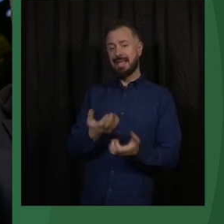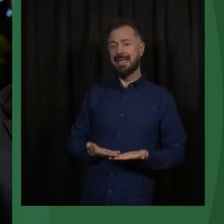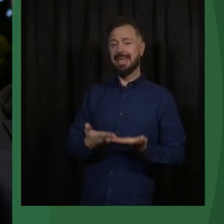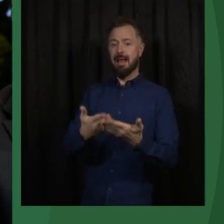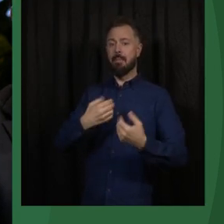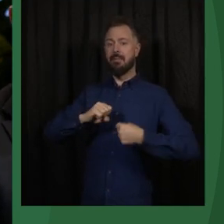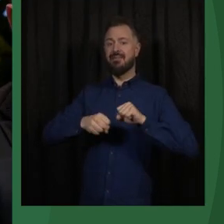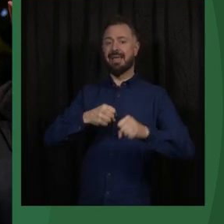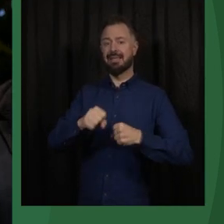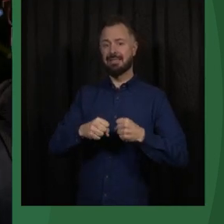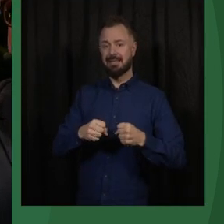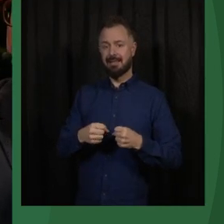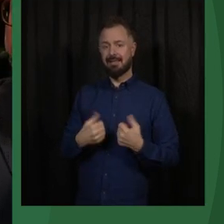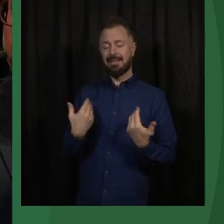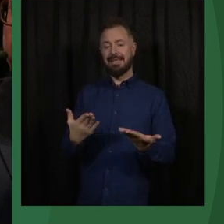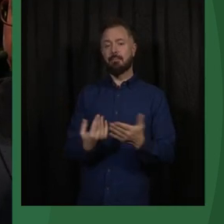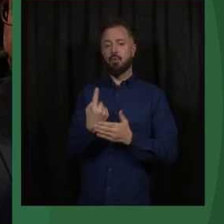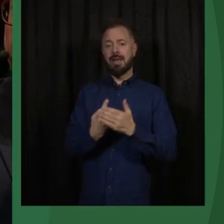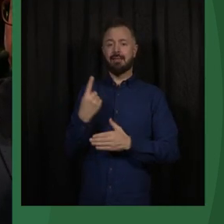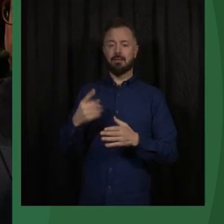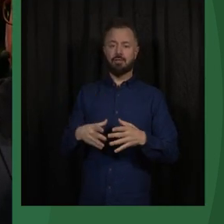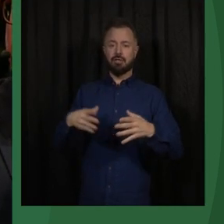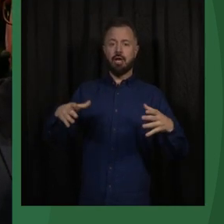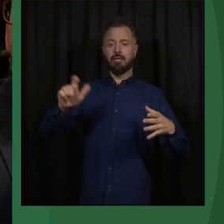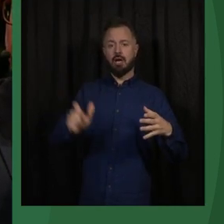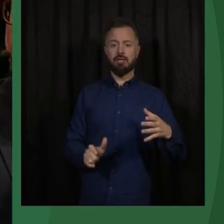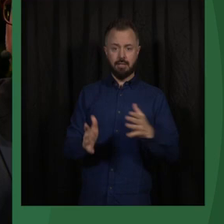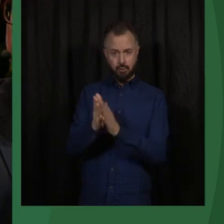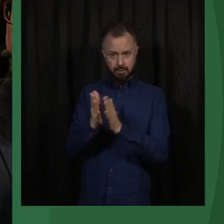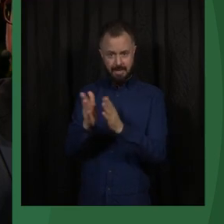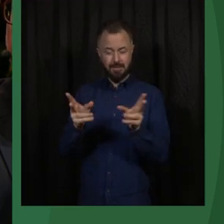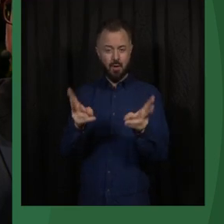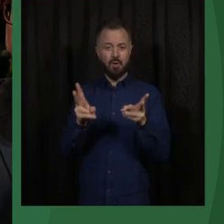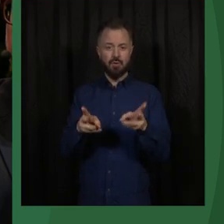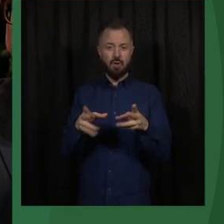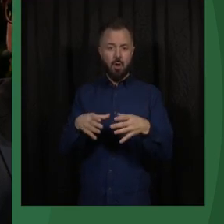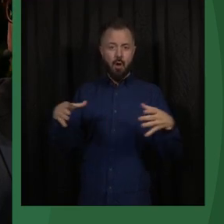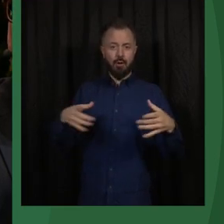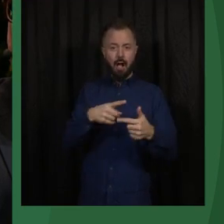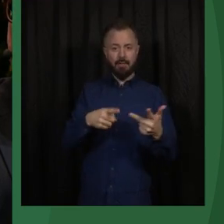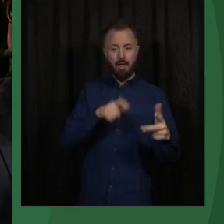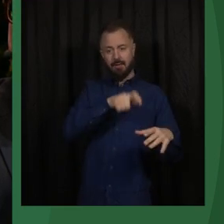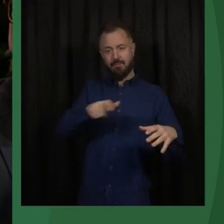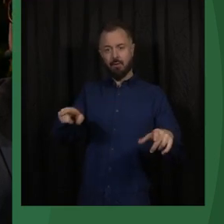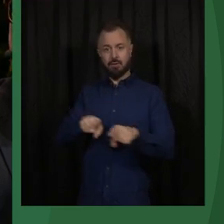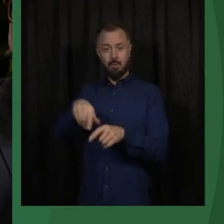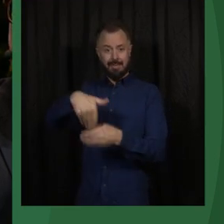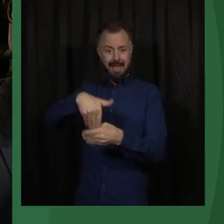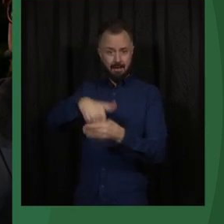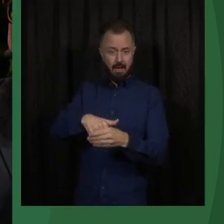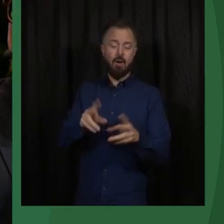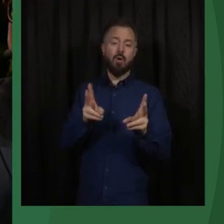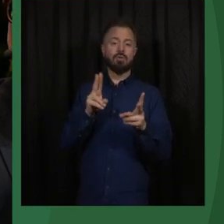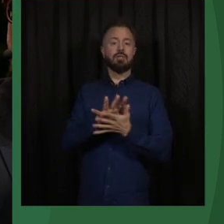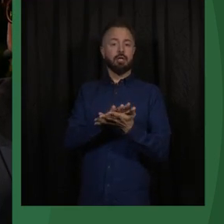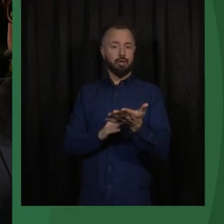It increases the likelihood of success. And it does so by increasing the number of people who participate and the likelihood